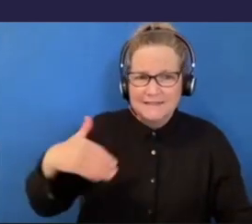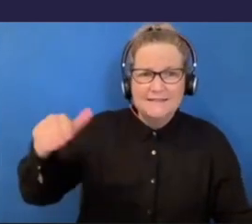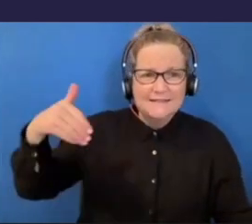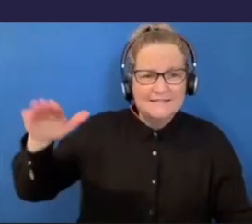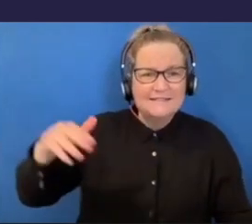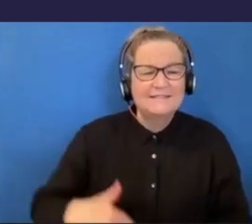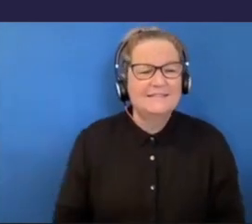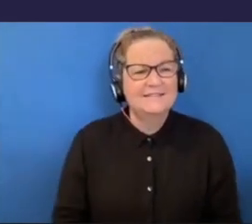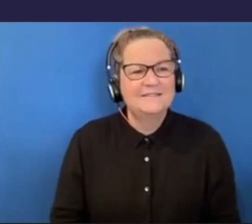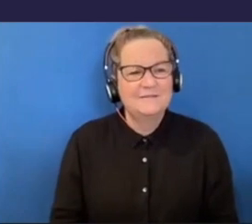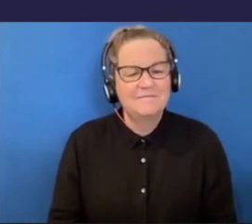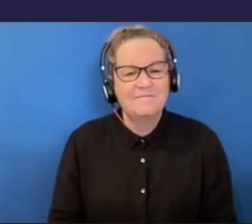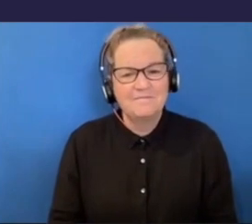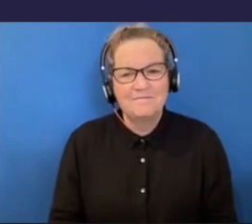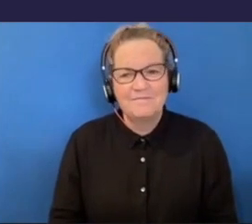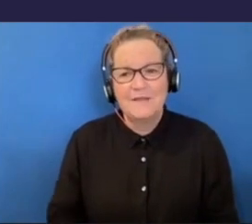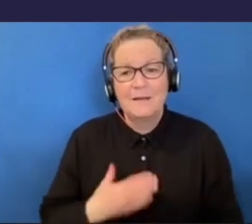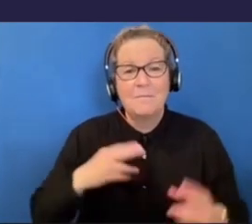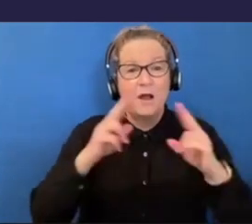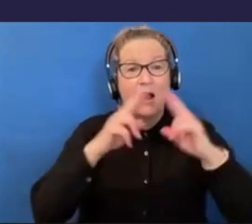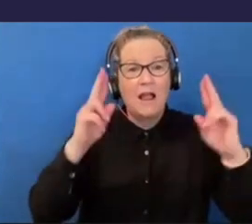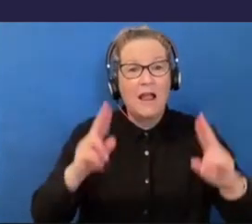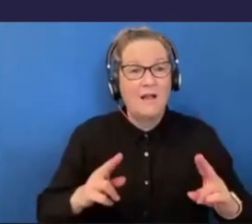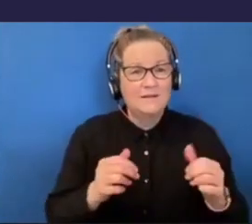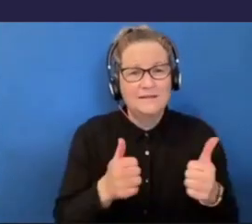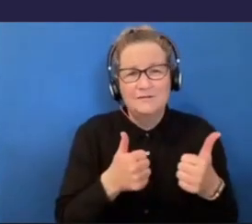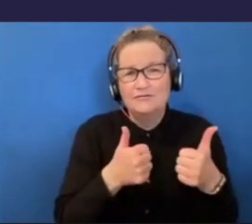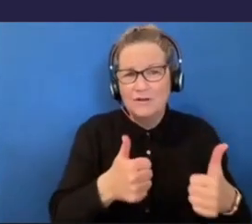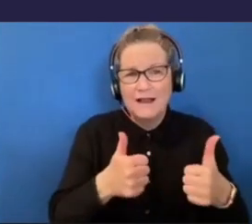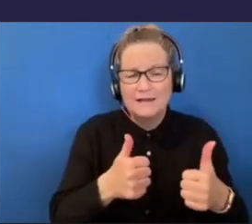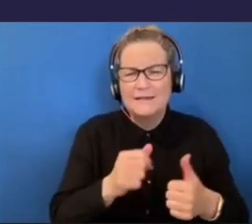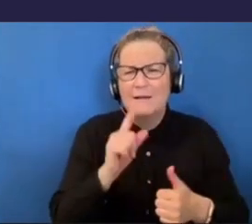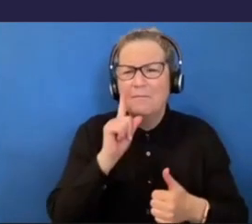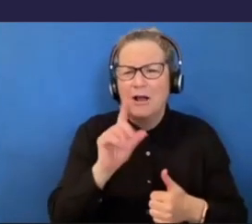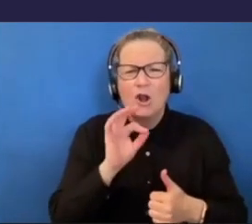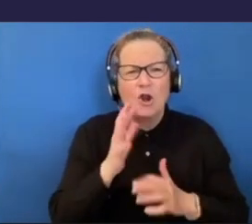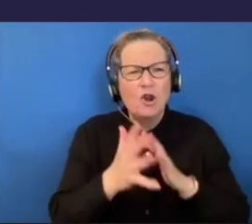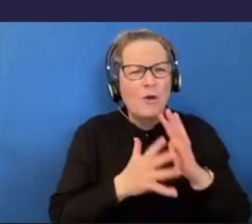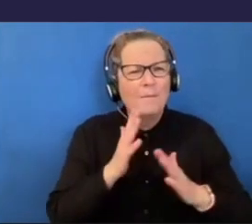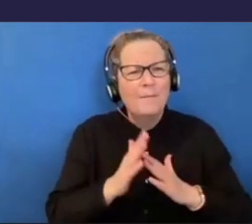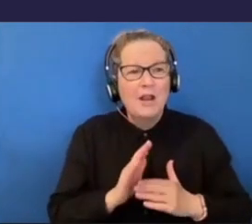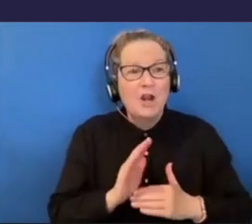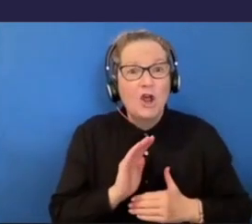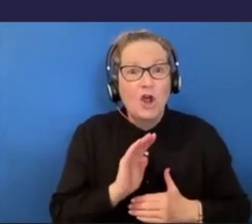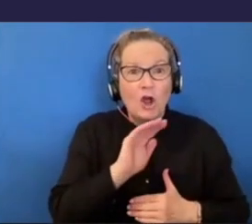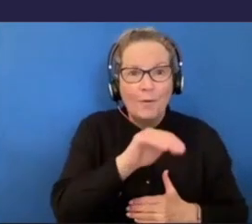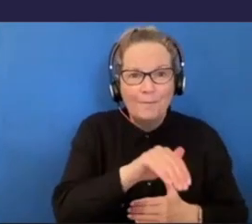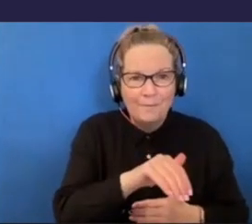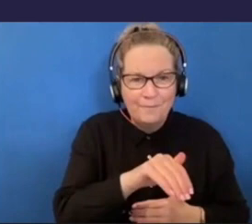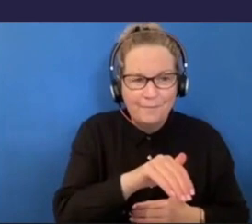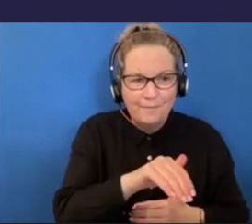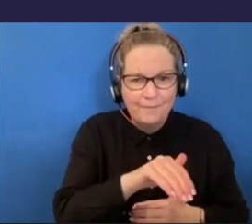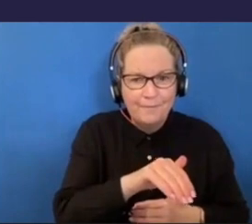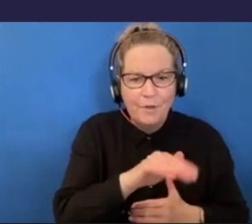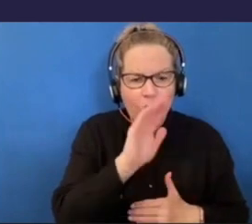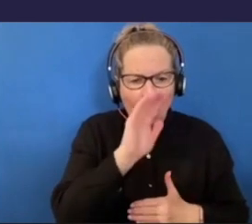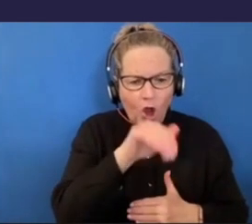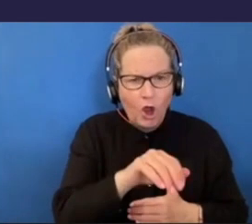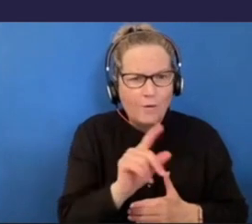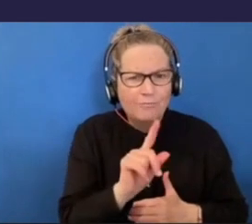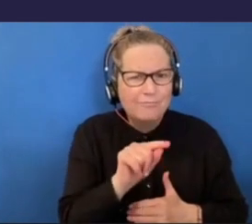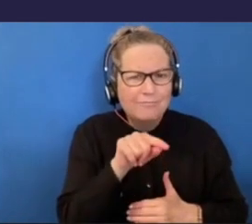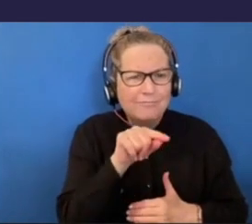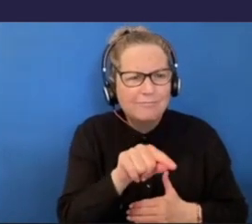My house is great, but that's not what makes it a home. It's also everything else that comes alongside it,